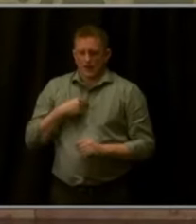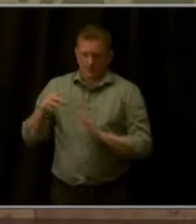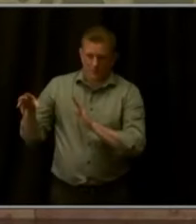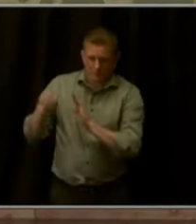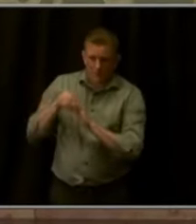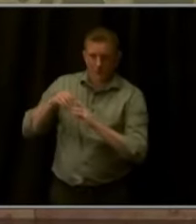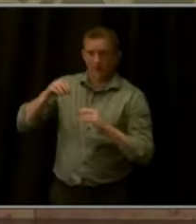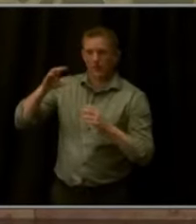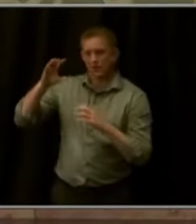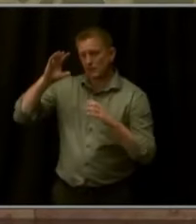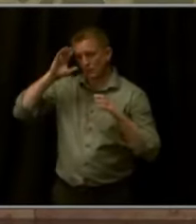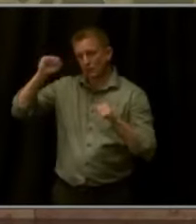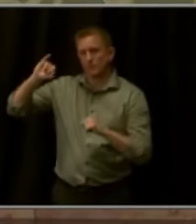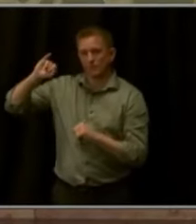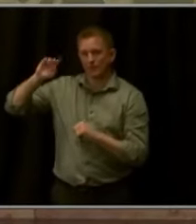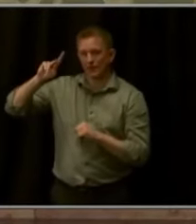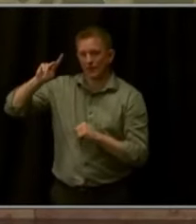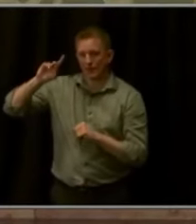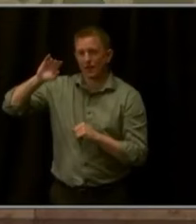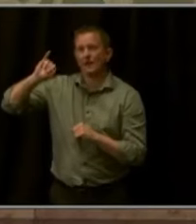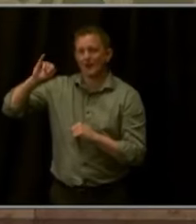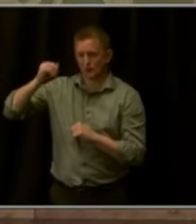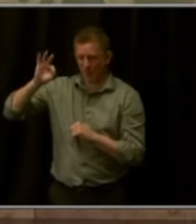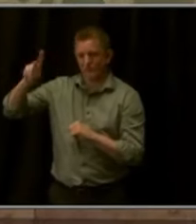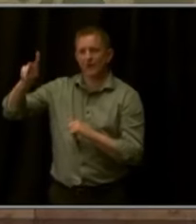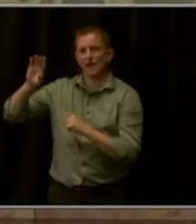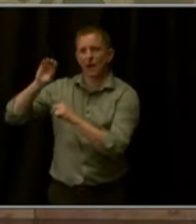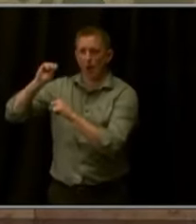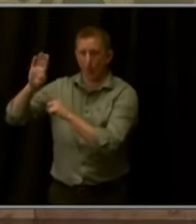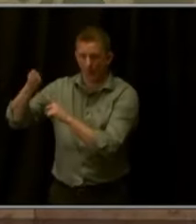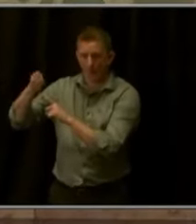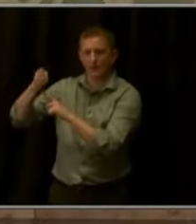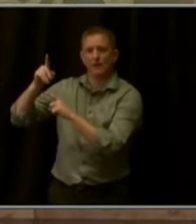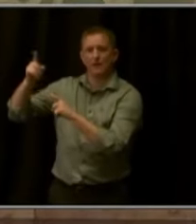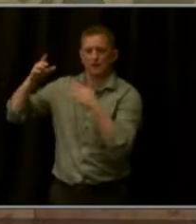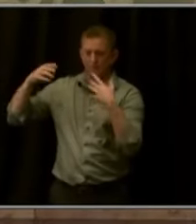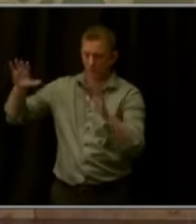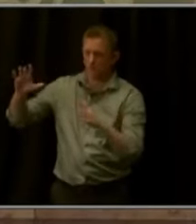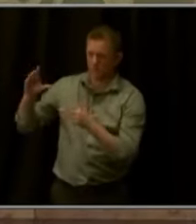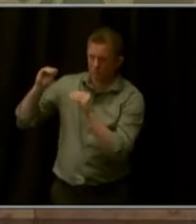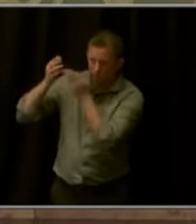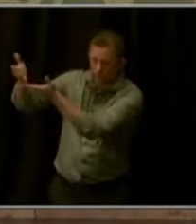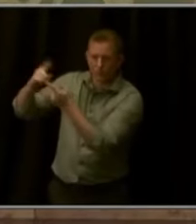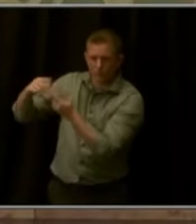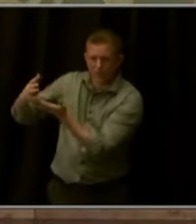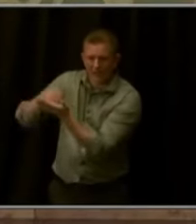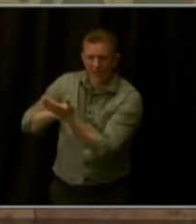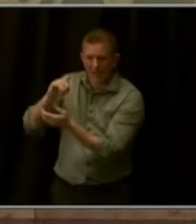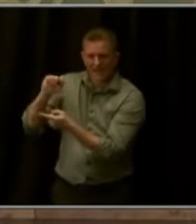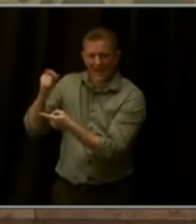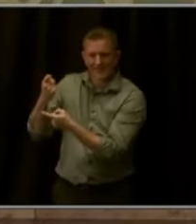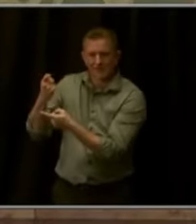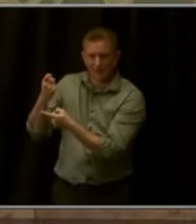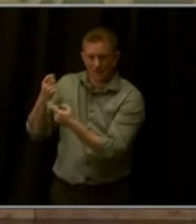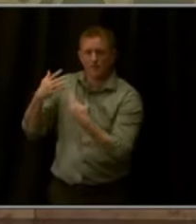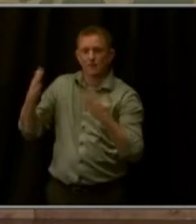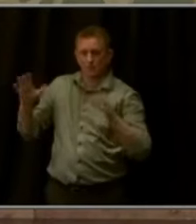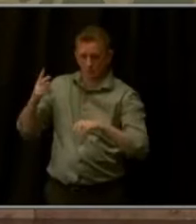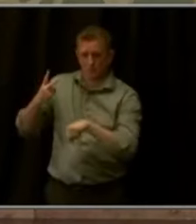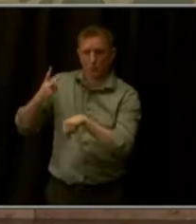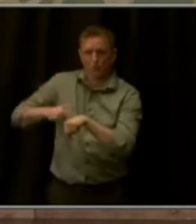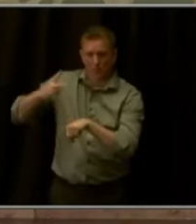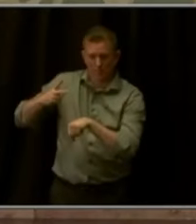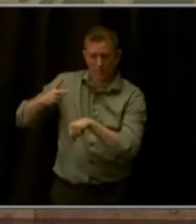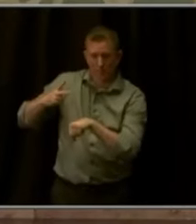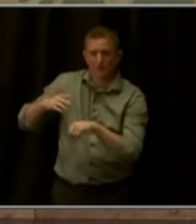for cutting the income tax rate, and the people of our state delivered twice, and I thank them. President Kennedy didn't just launch the moonshot. He